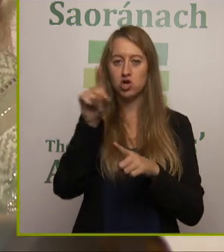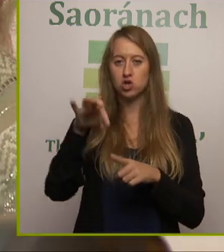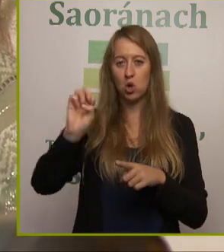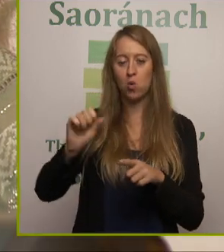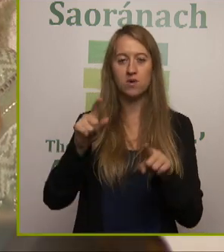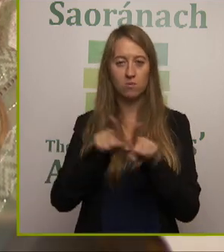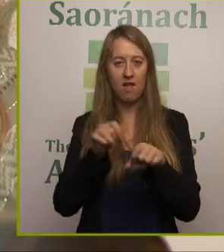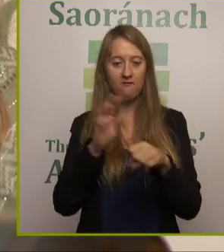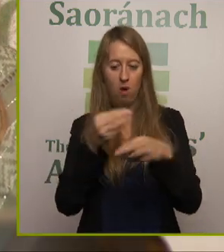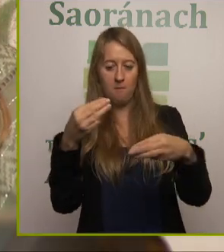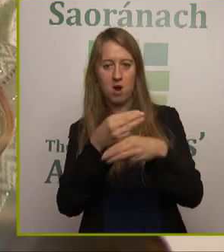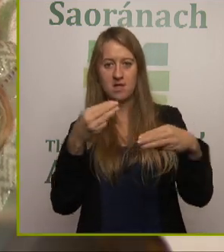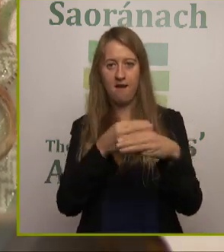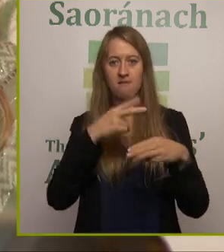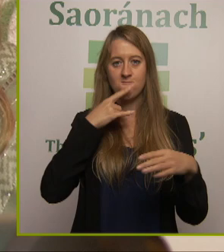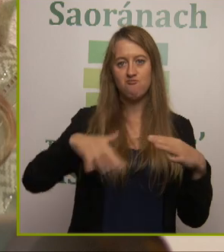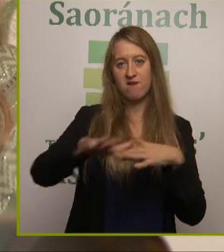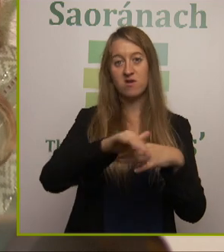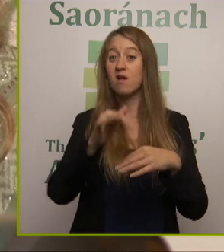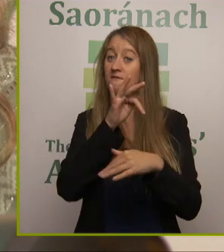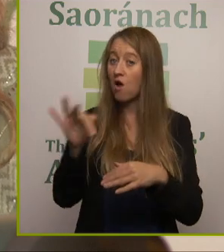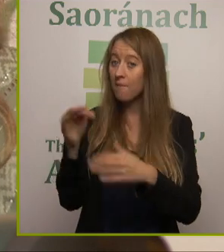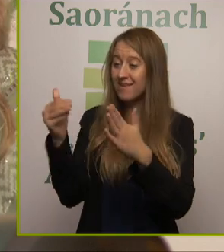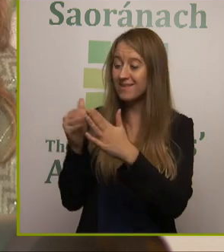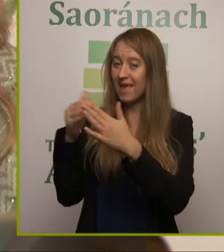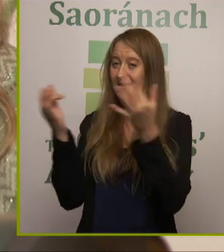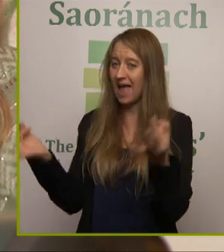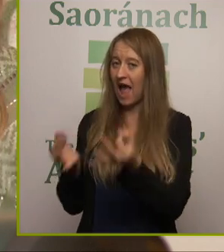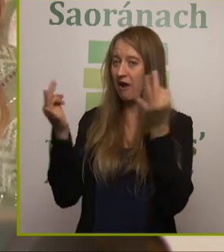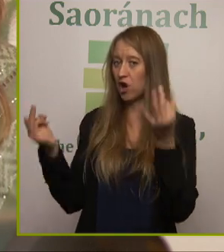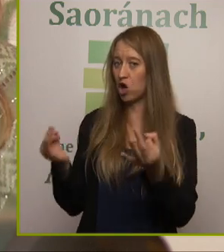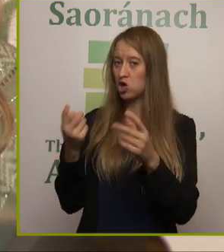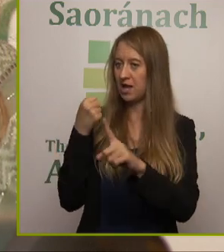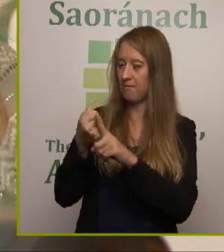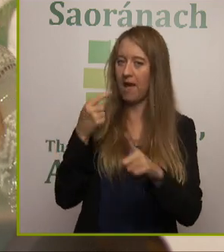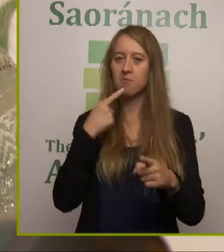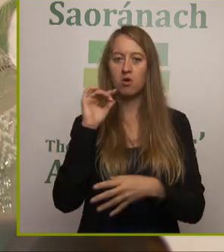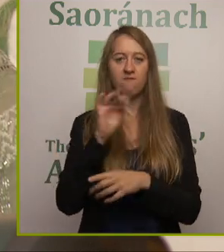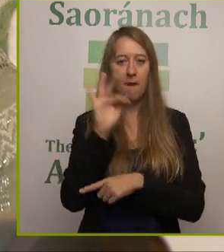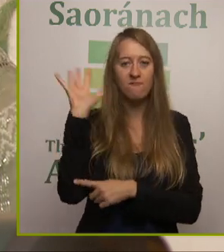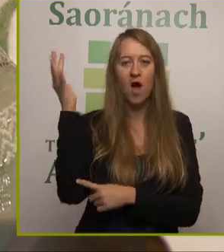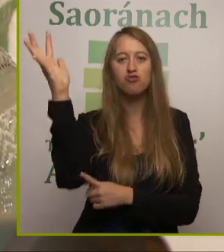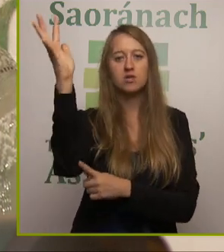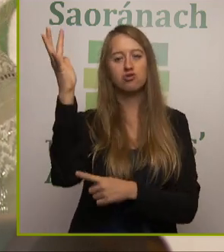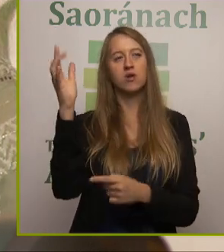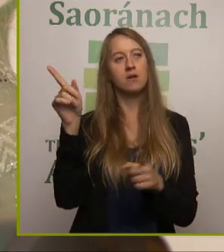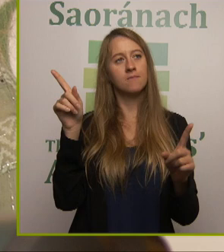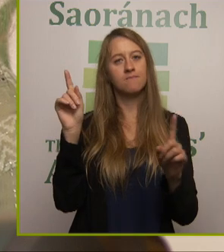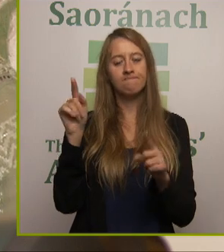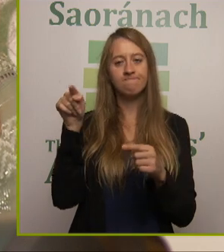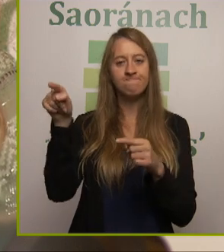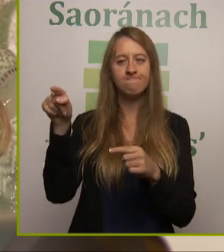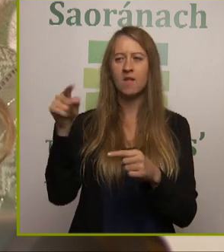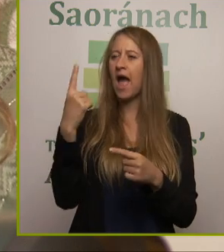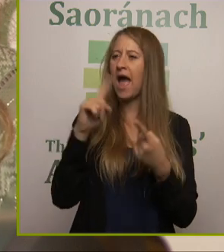from agricultural impacts but also just to get everybody from forestry but also as somebody mentioned